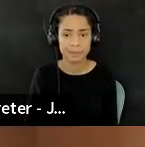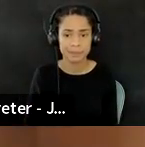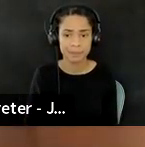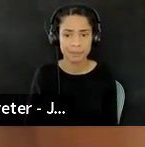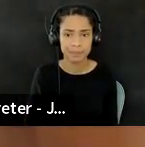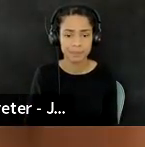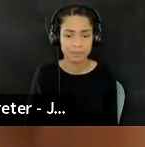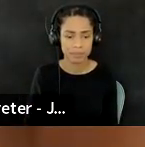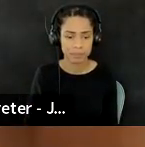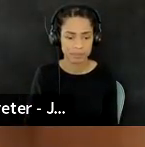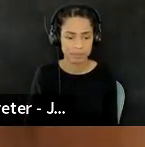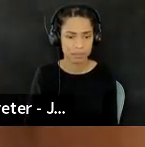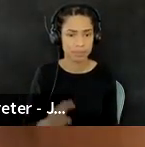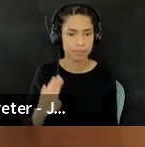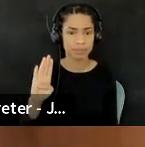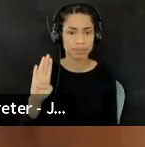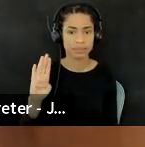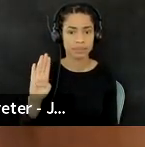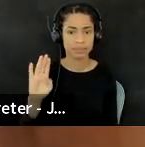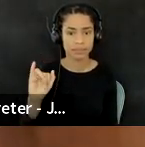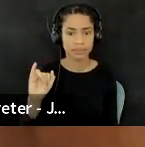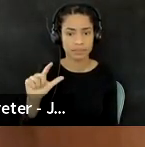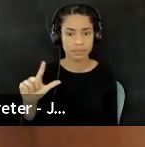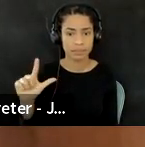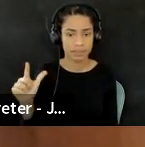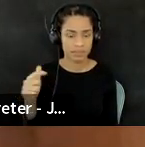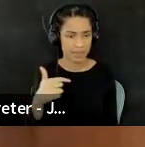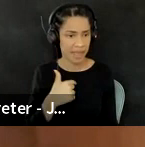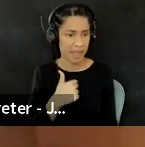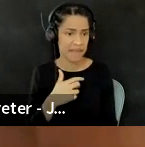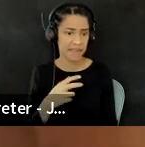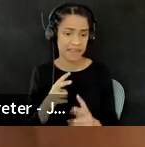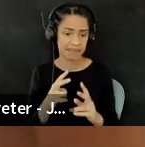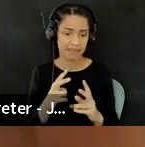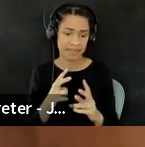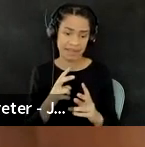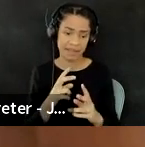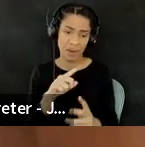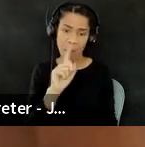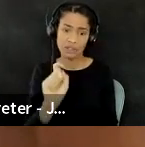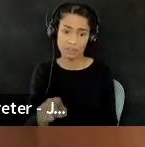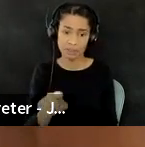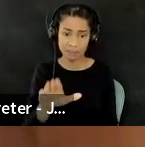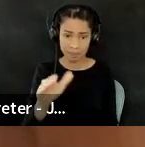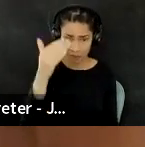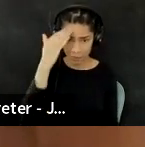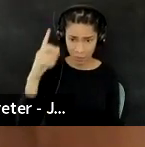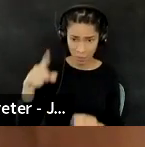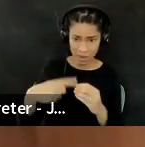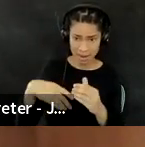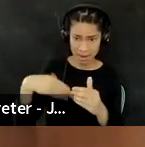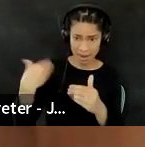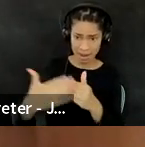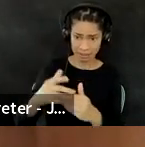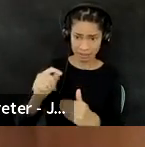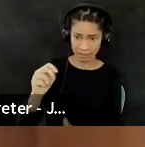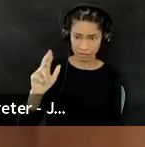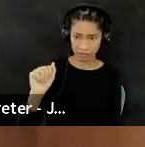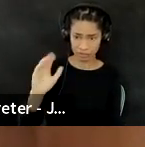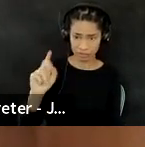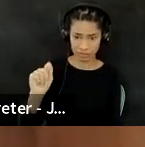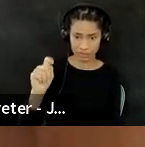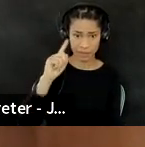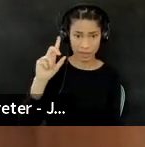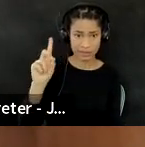I have a very practical question. Do you know when you're going to do the next track, um, of the decolonization